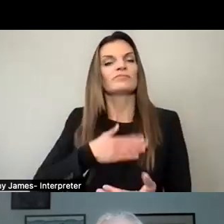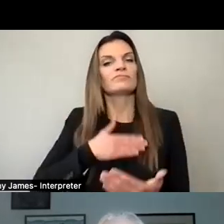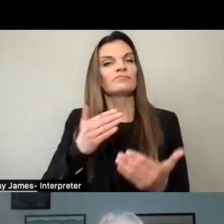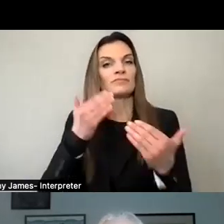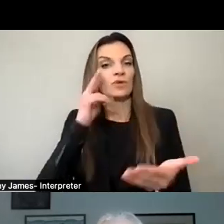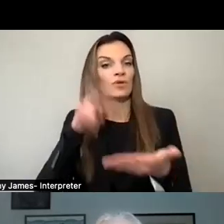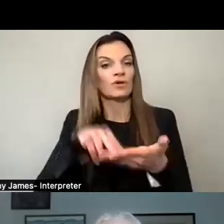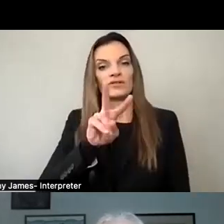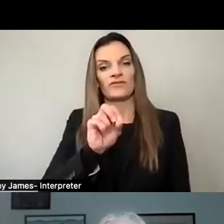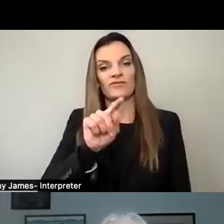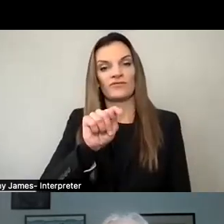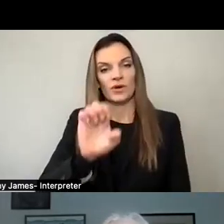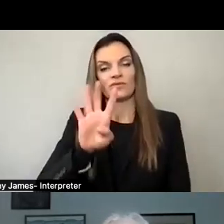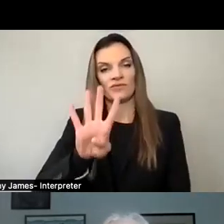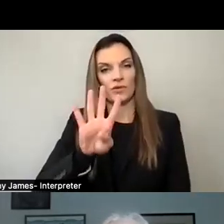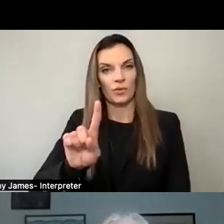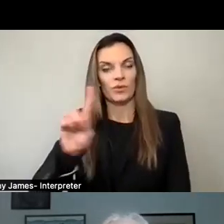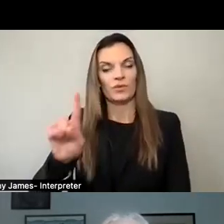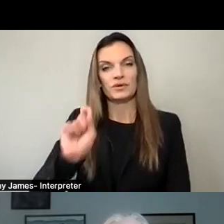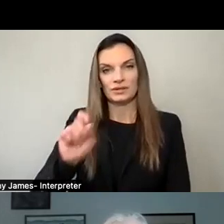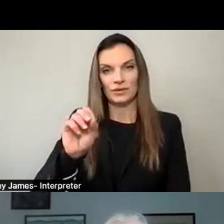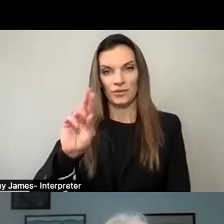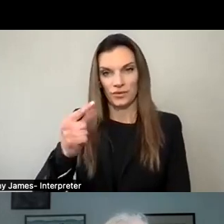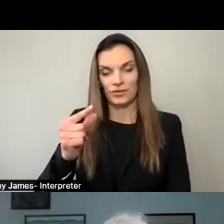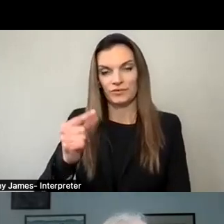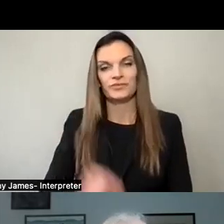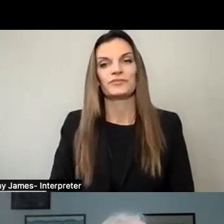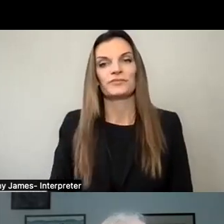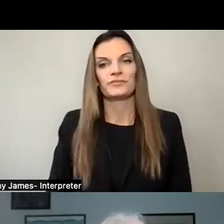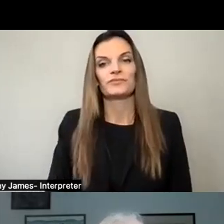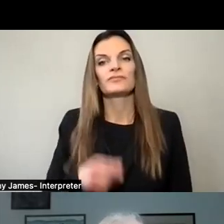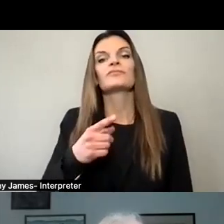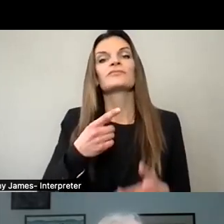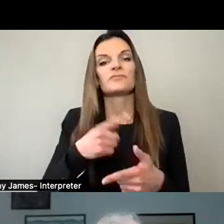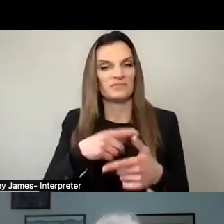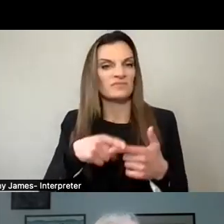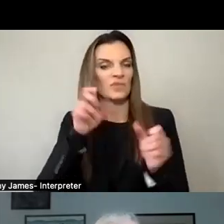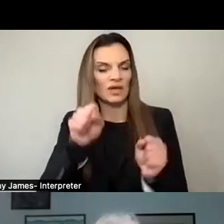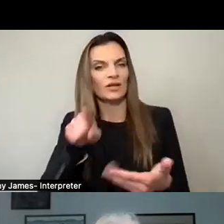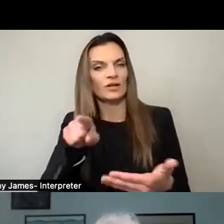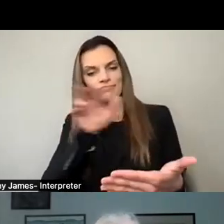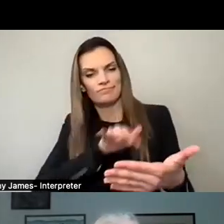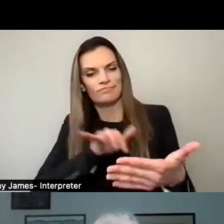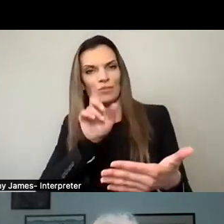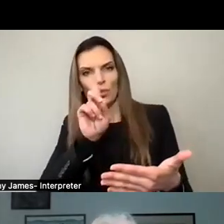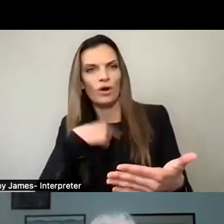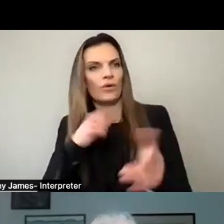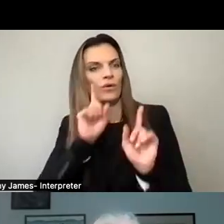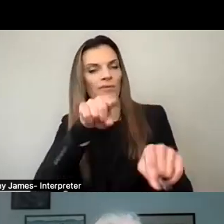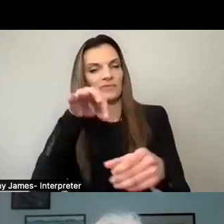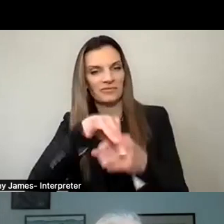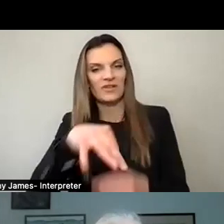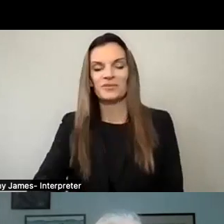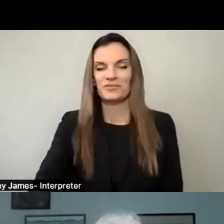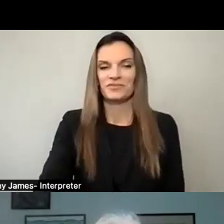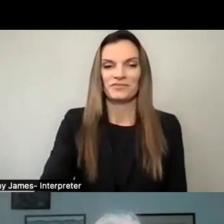vote411.org, and you'll be able to figure out your polling place. So,